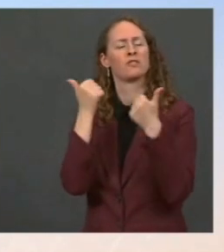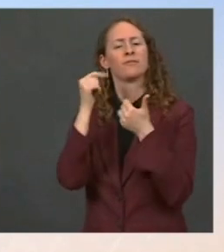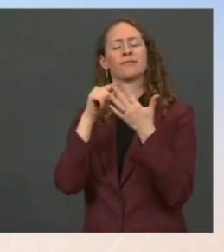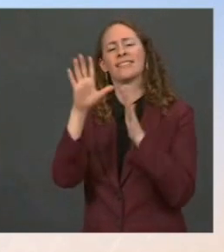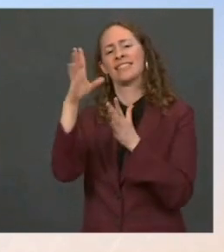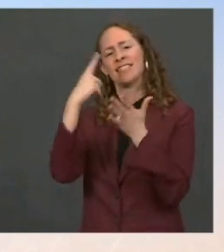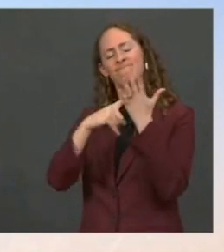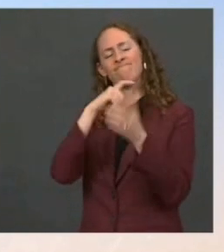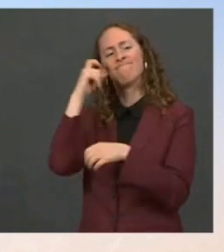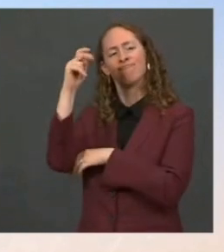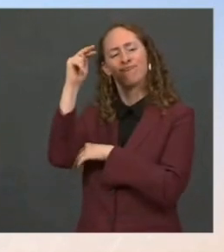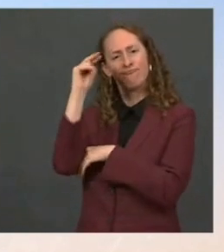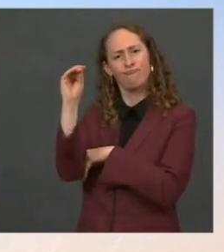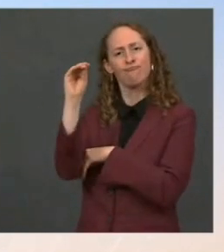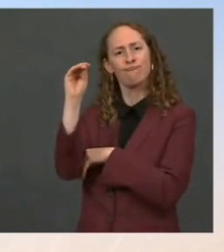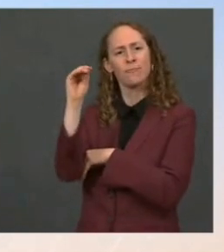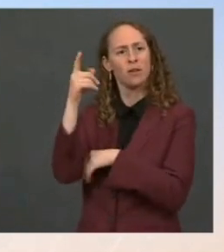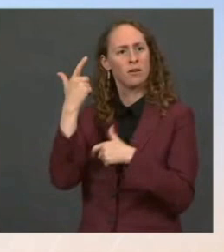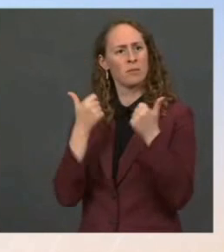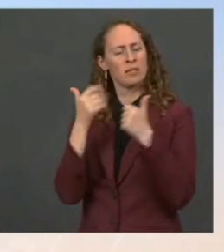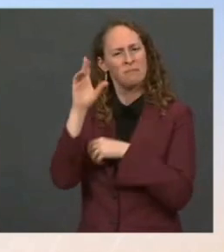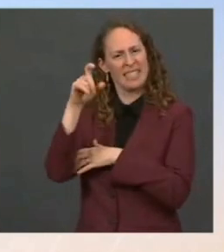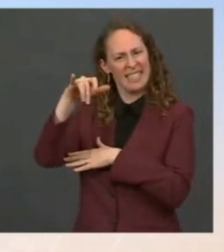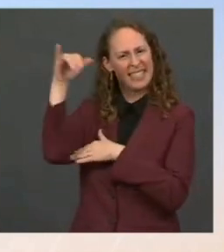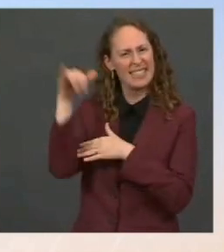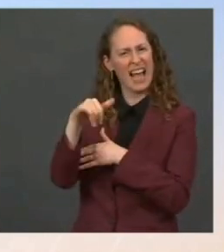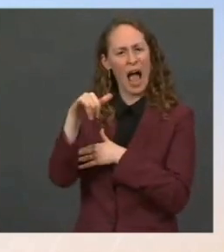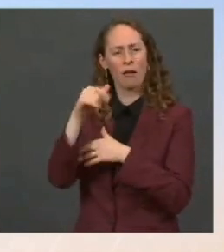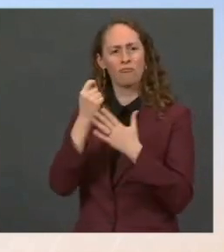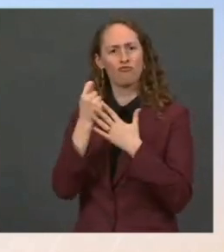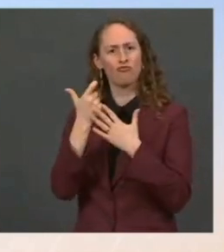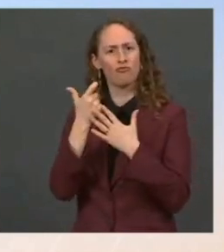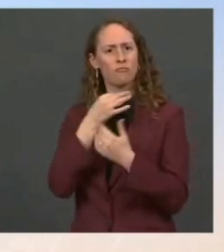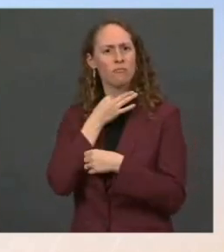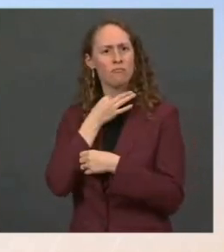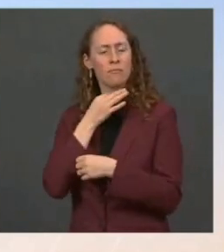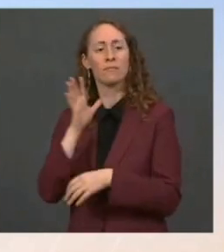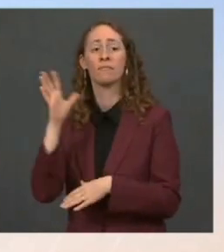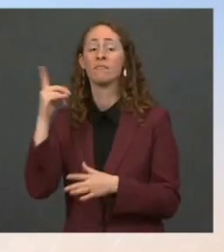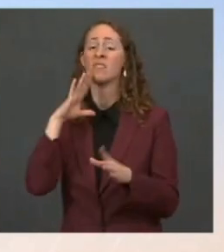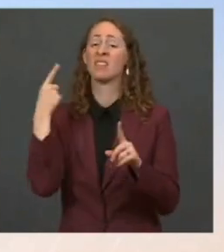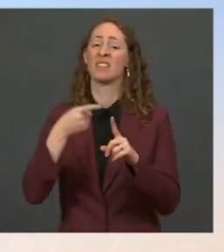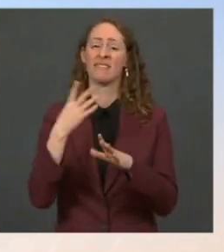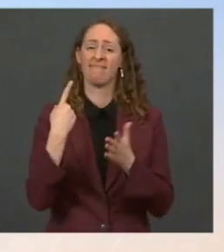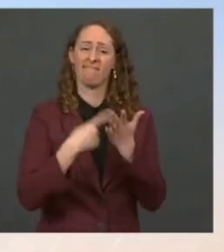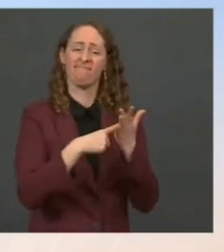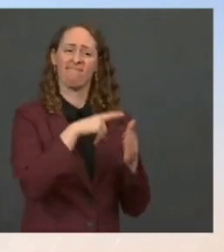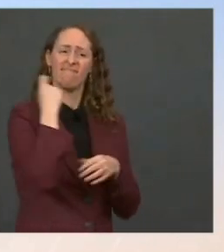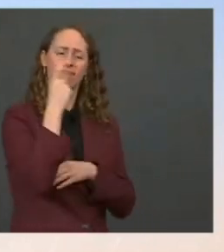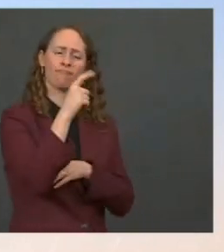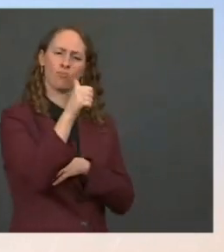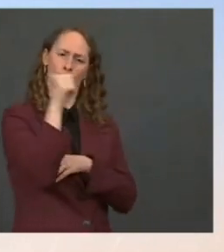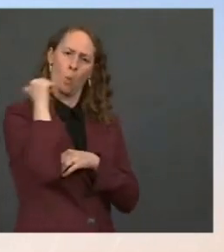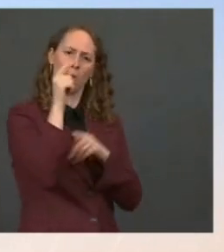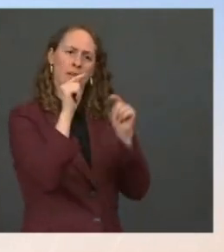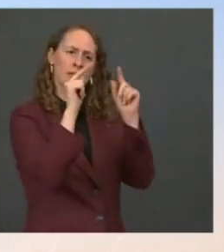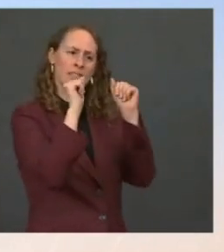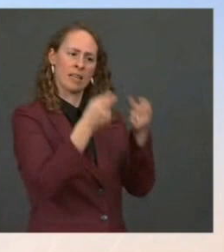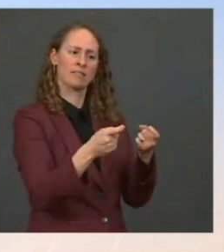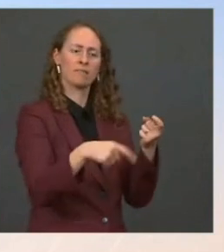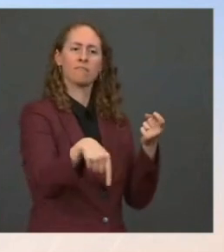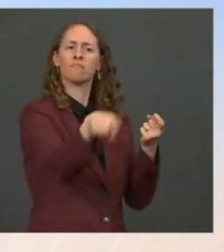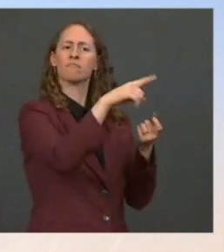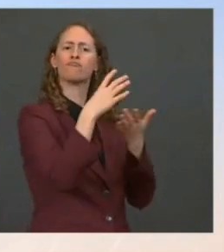his signature programs have to remain? His red line continues to be that he will not raise taxes for anyone making less than $400,000